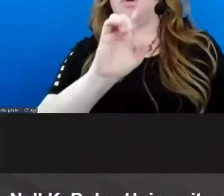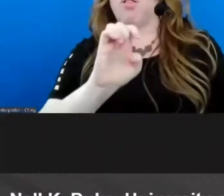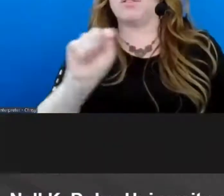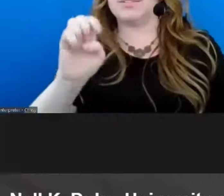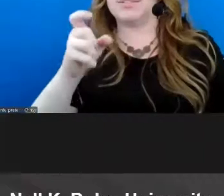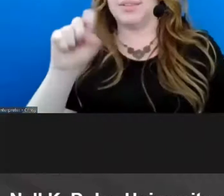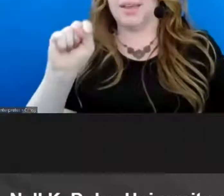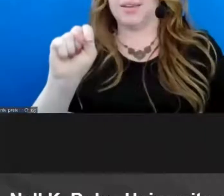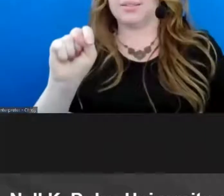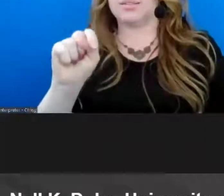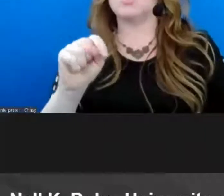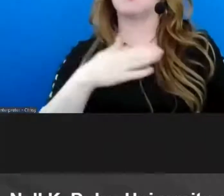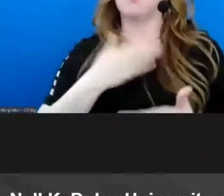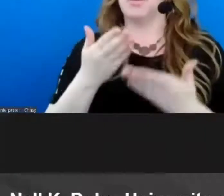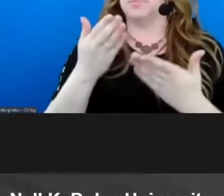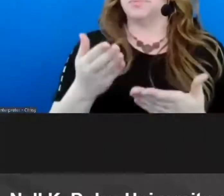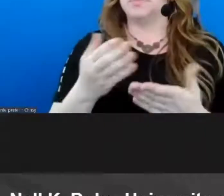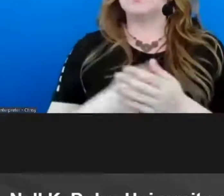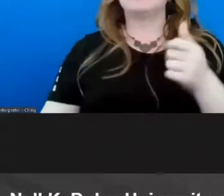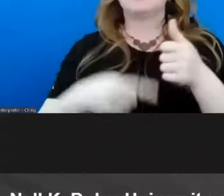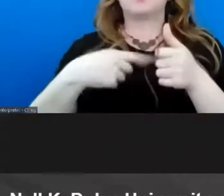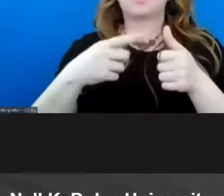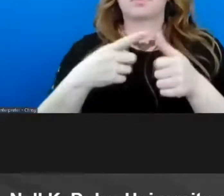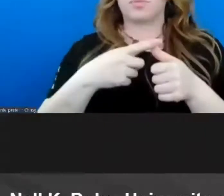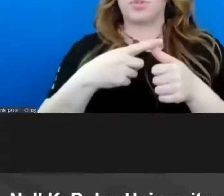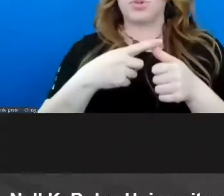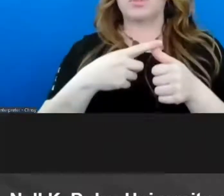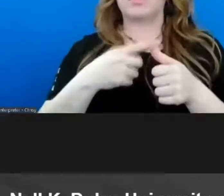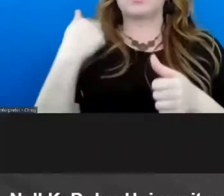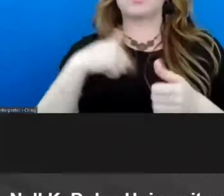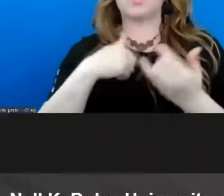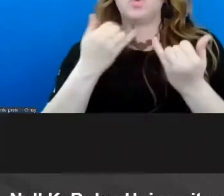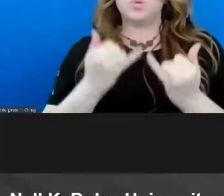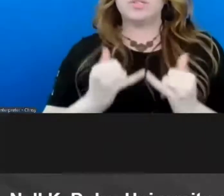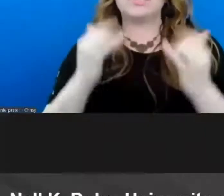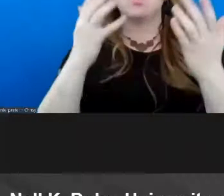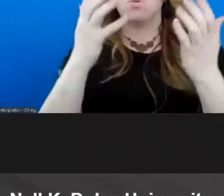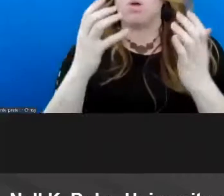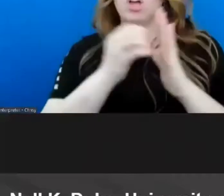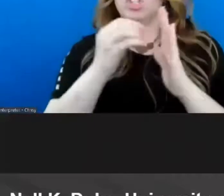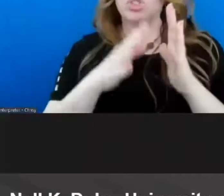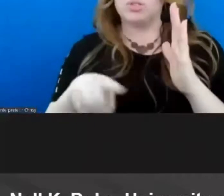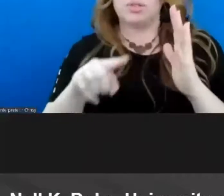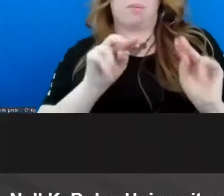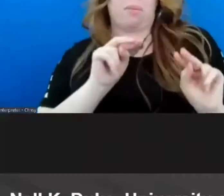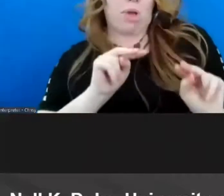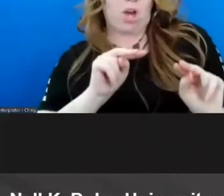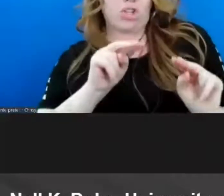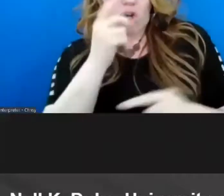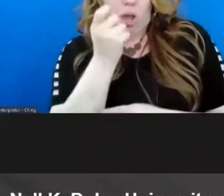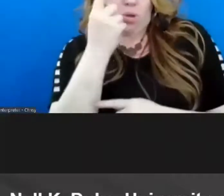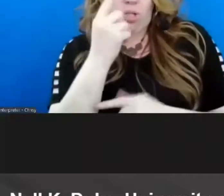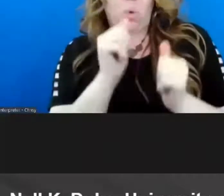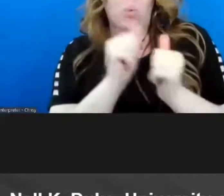i would say the following um the first is that um we still want students monitoring comprehension even with decodable